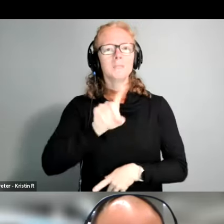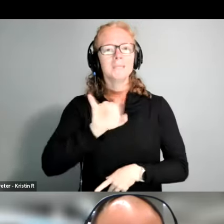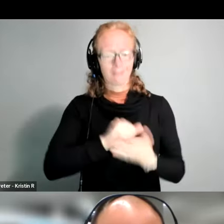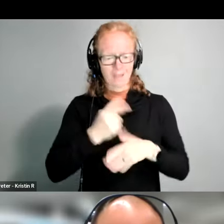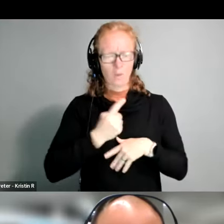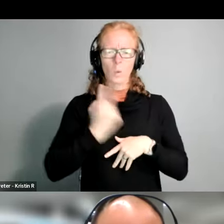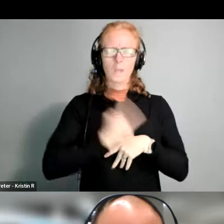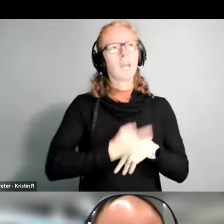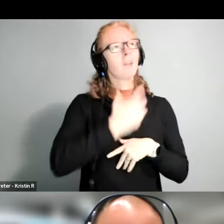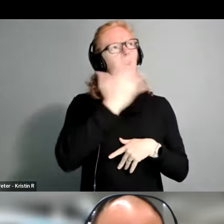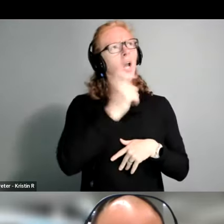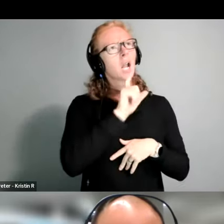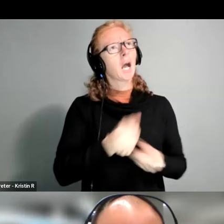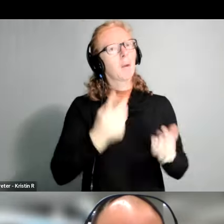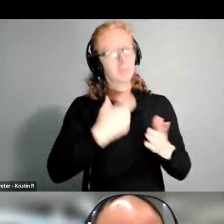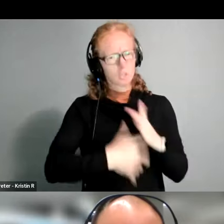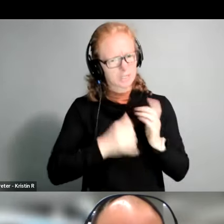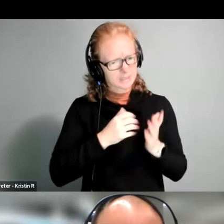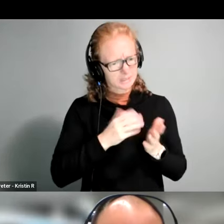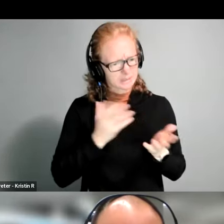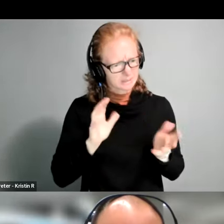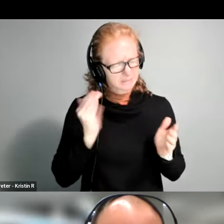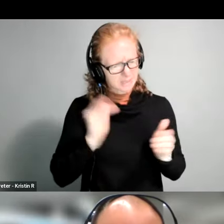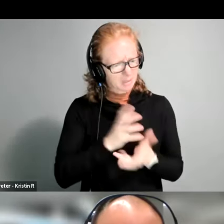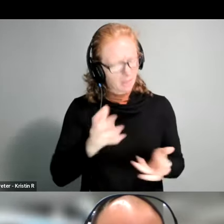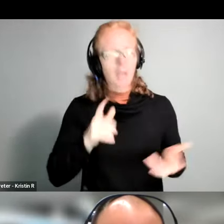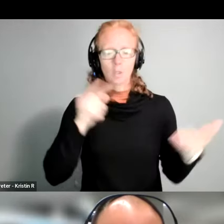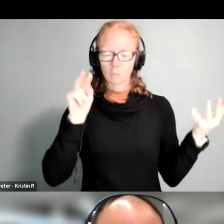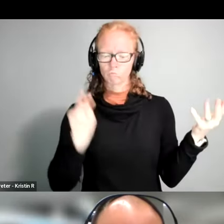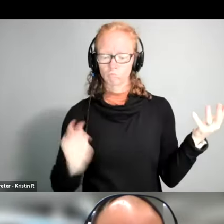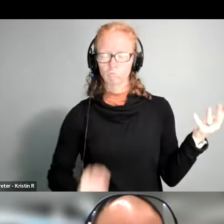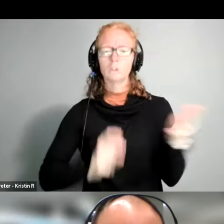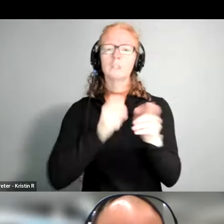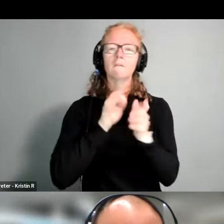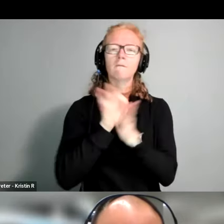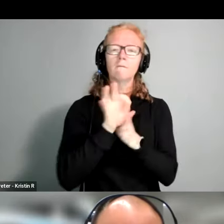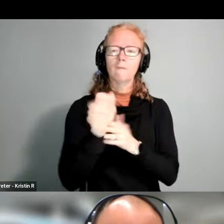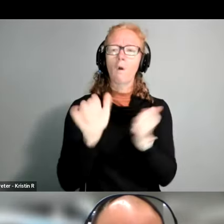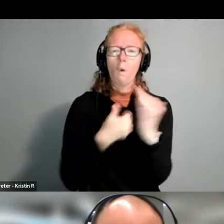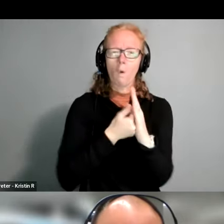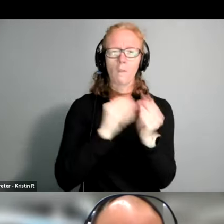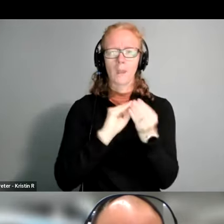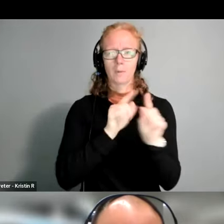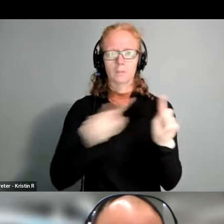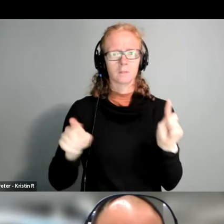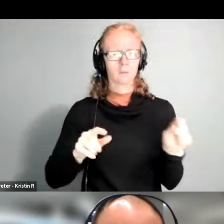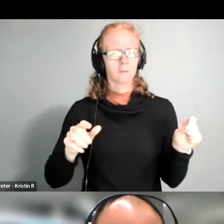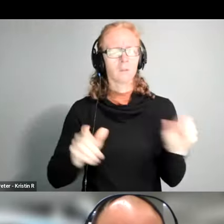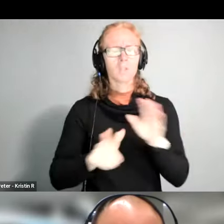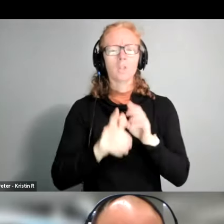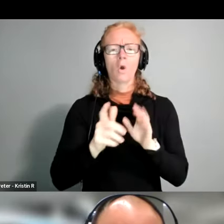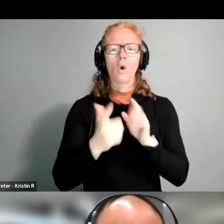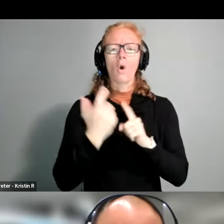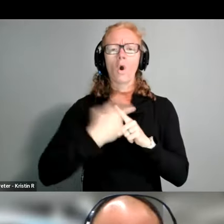day on on omni so now the there's a there's an auto fill option for seniors with their metro